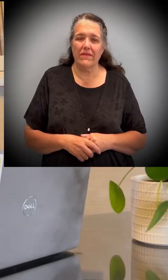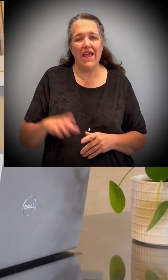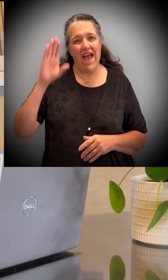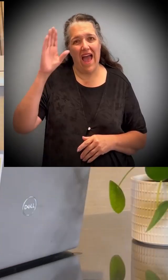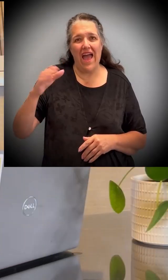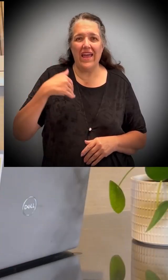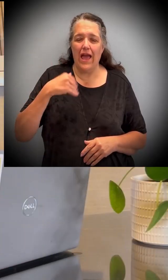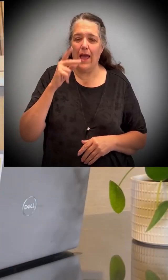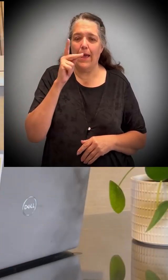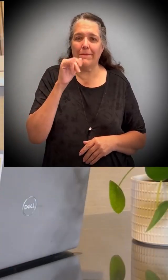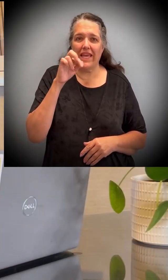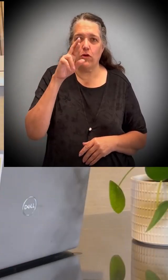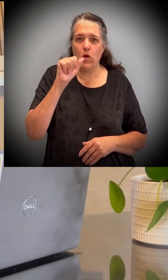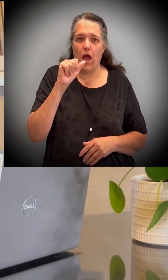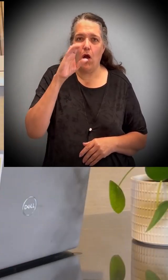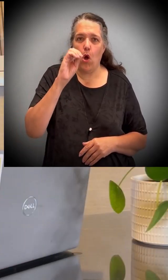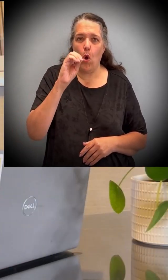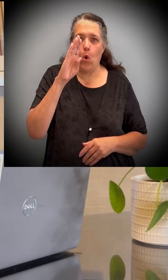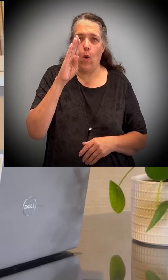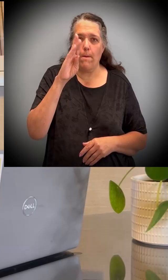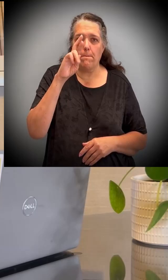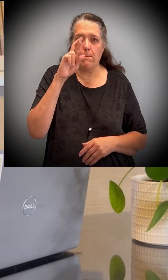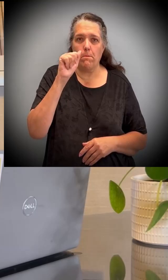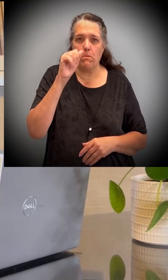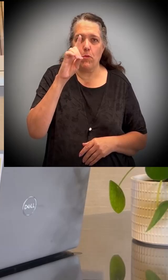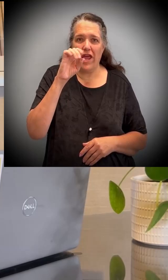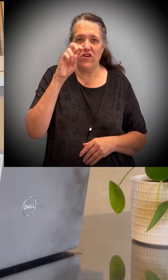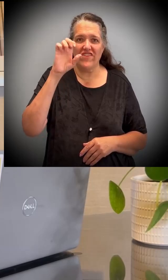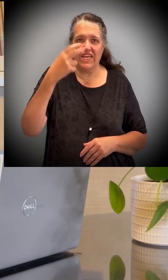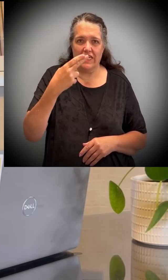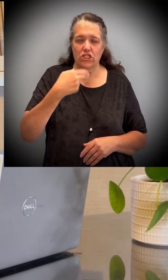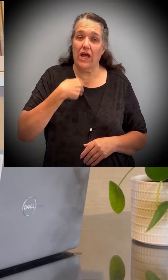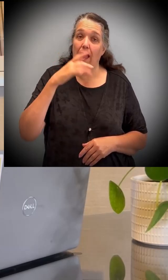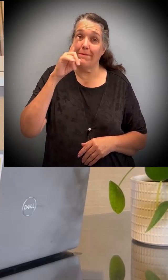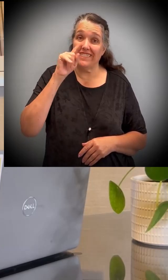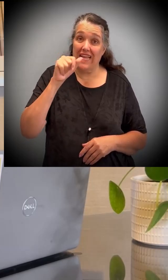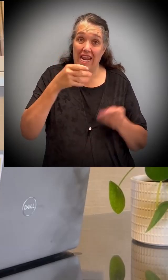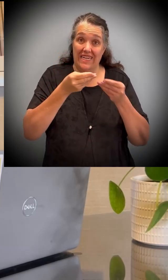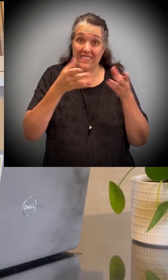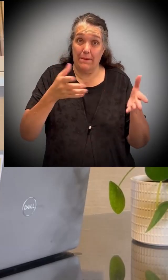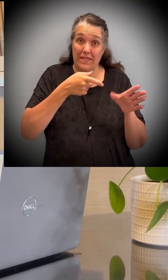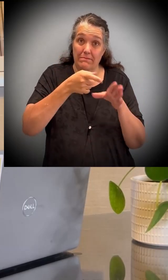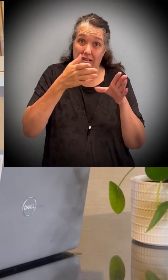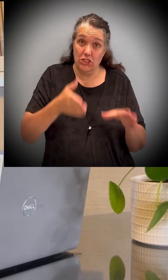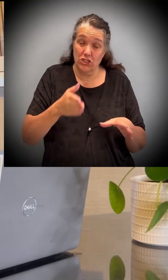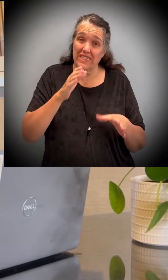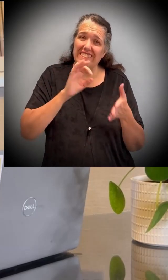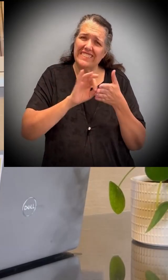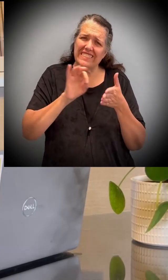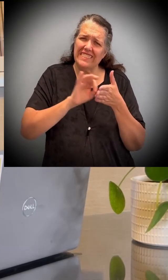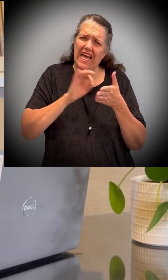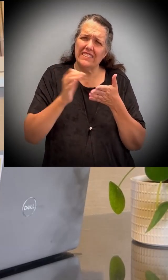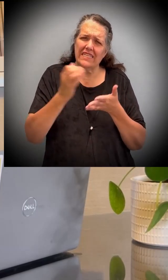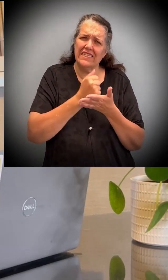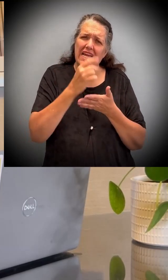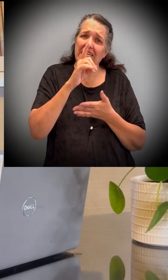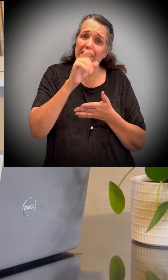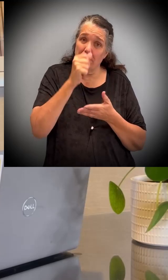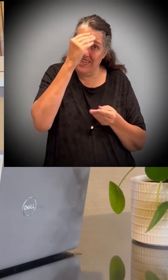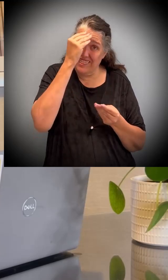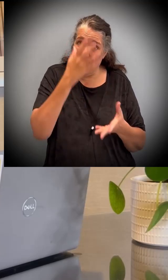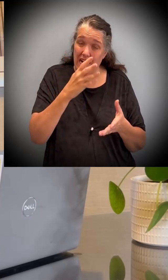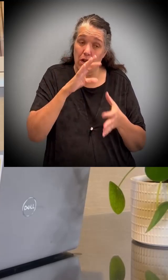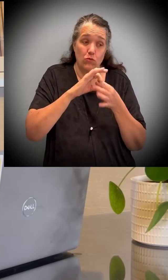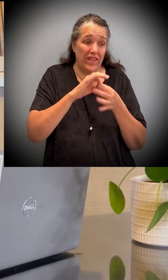Hi, I'm Kira Obradovich and I am a data dissemination specialist. The Census Bureau collects disability data every year on the U.S. population